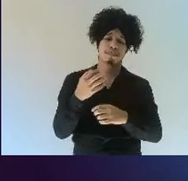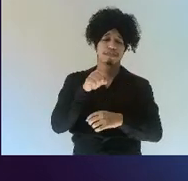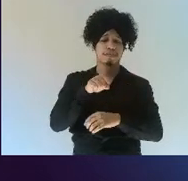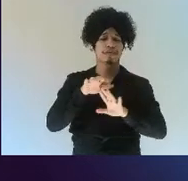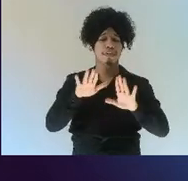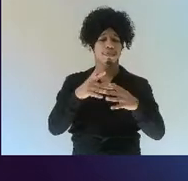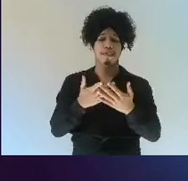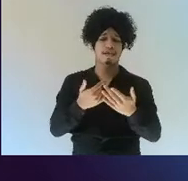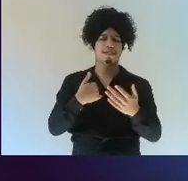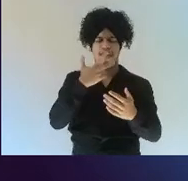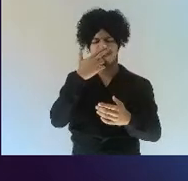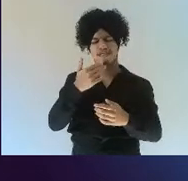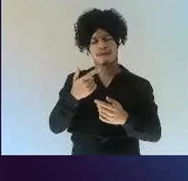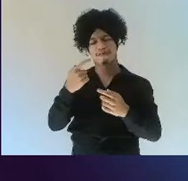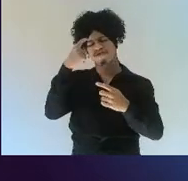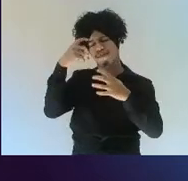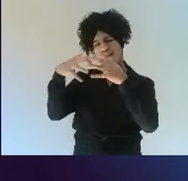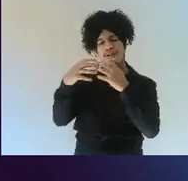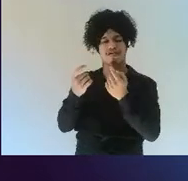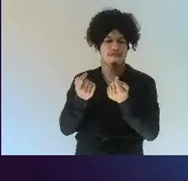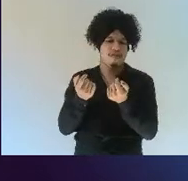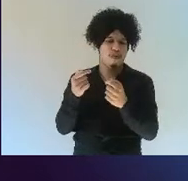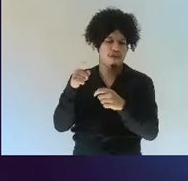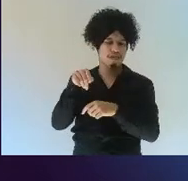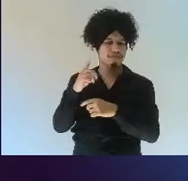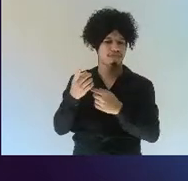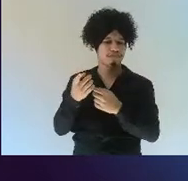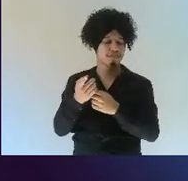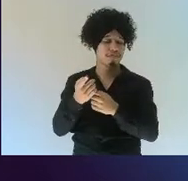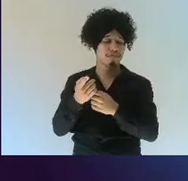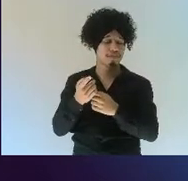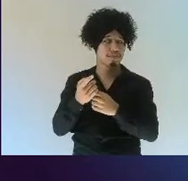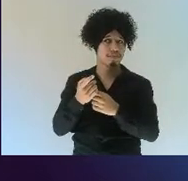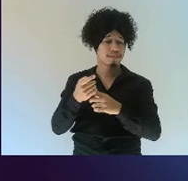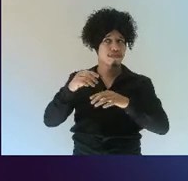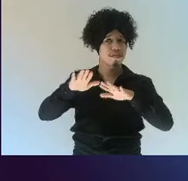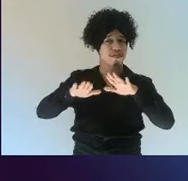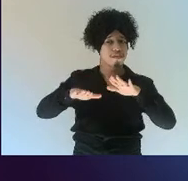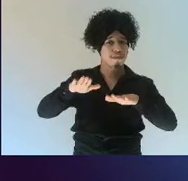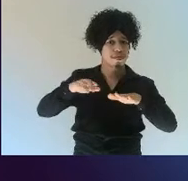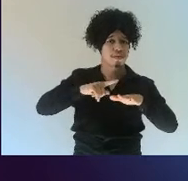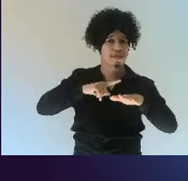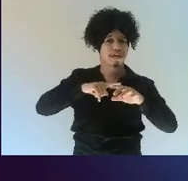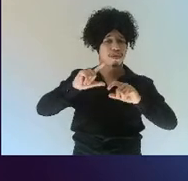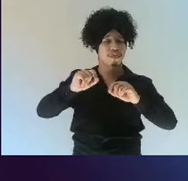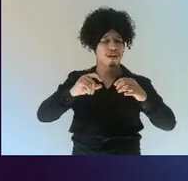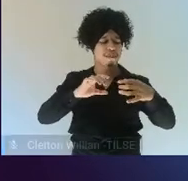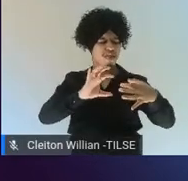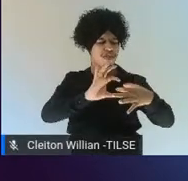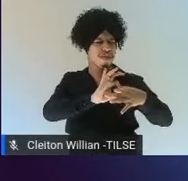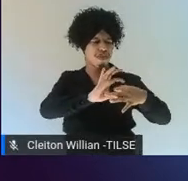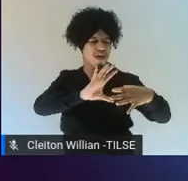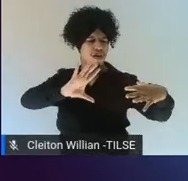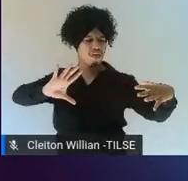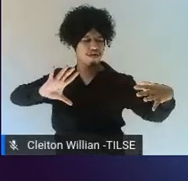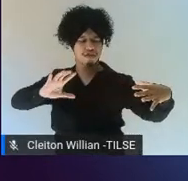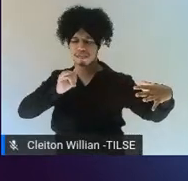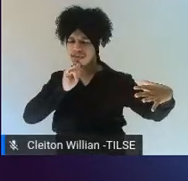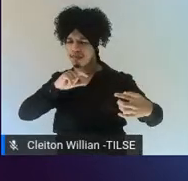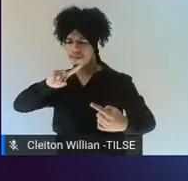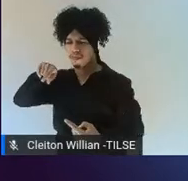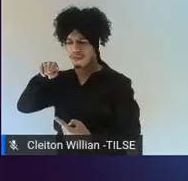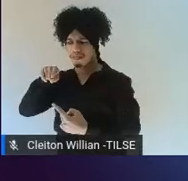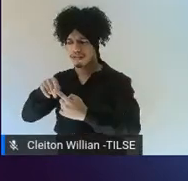I like this term hiatus. So, there was a disconnect between the goals of the EMI